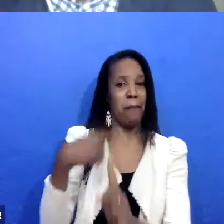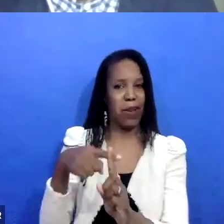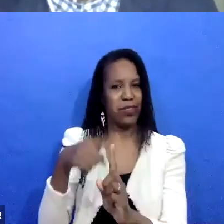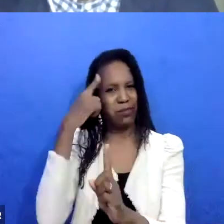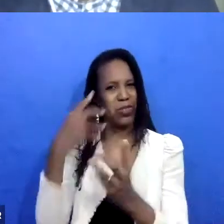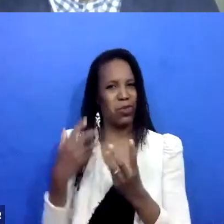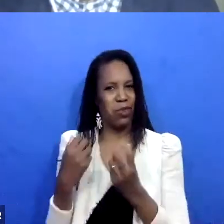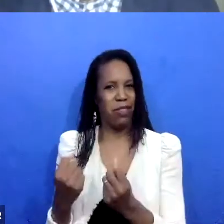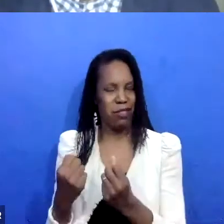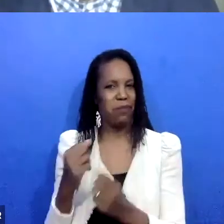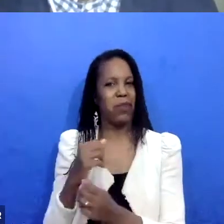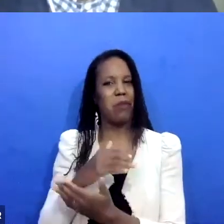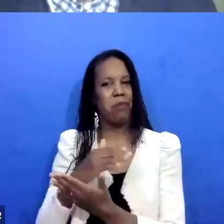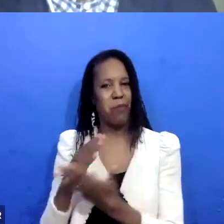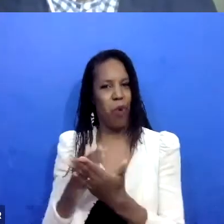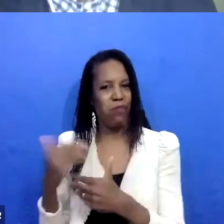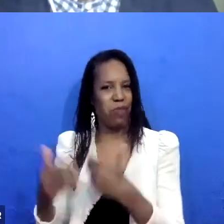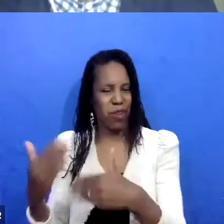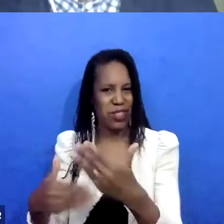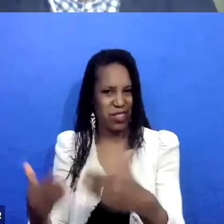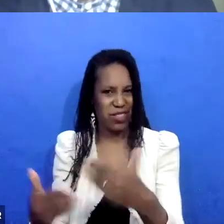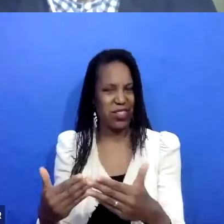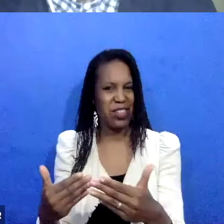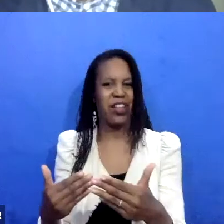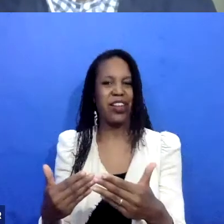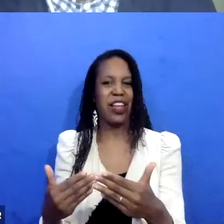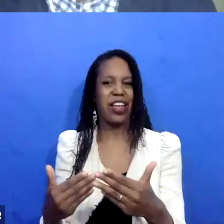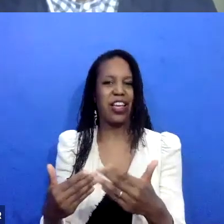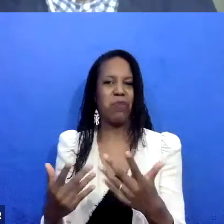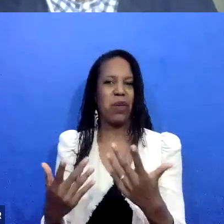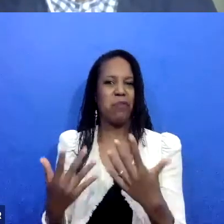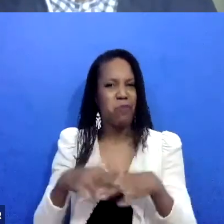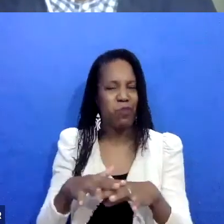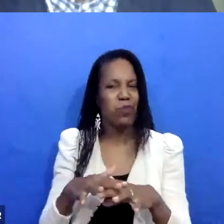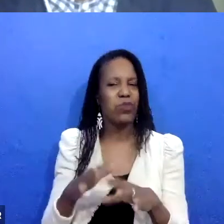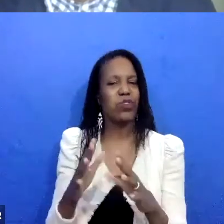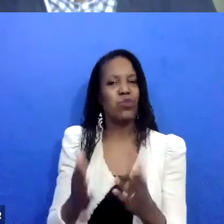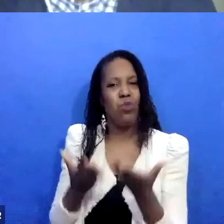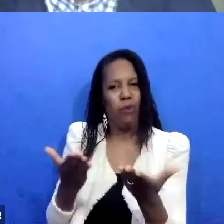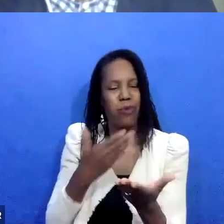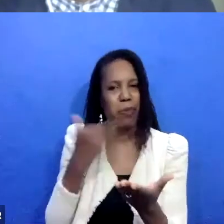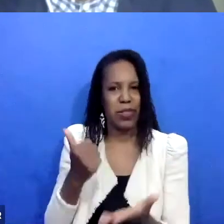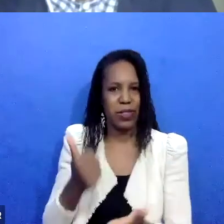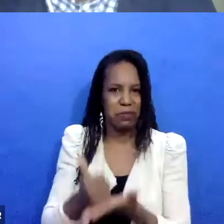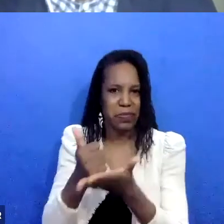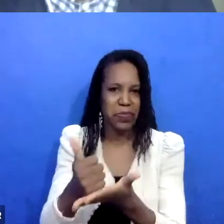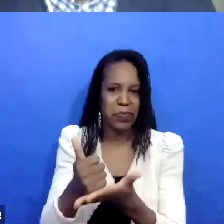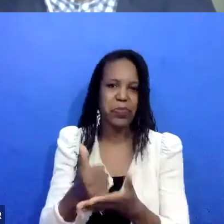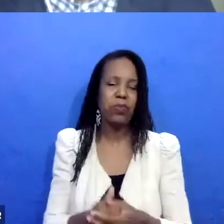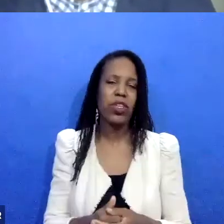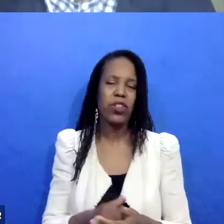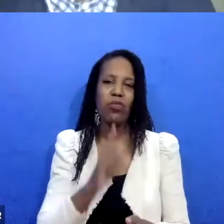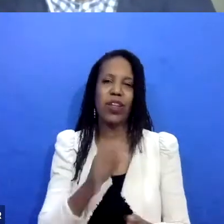um, in trying to be, um, more open to the notion of how do we, how do we pull in who's needed? Um, and again, I try to